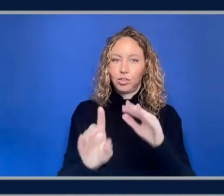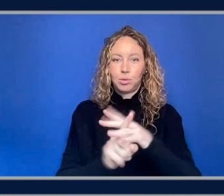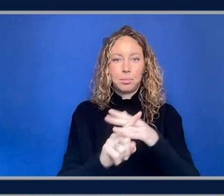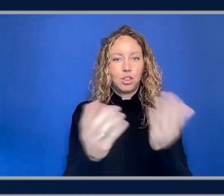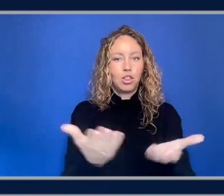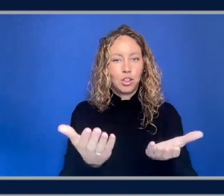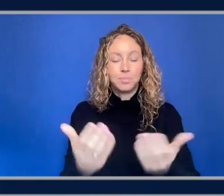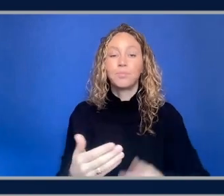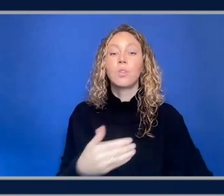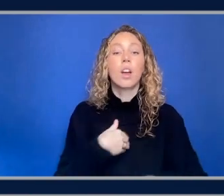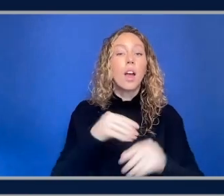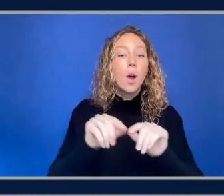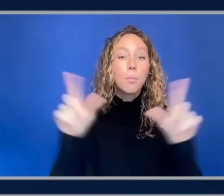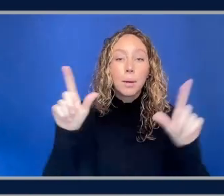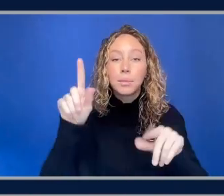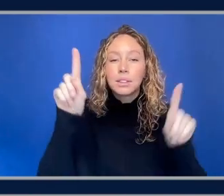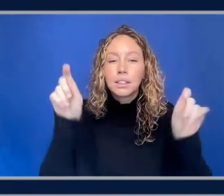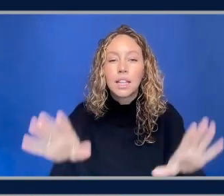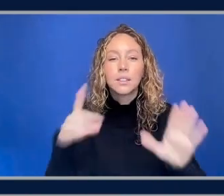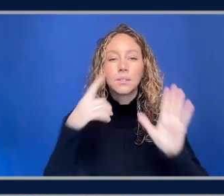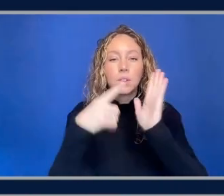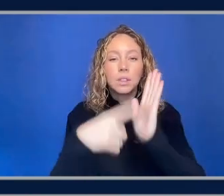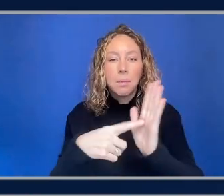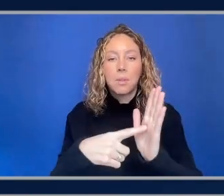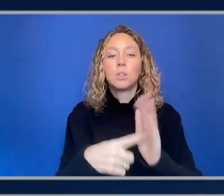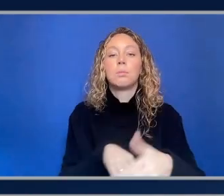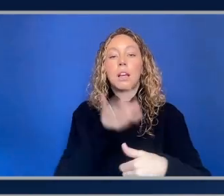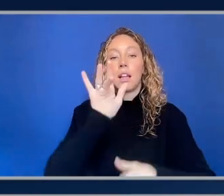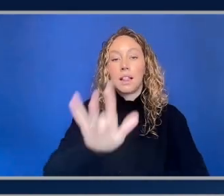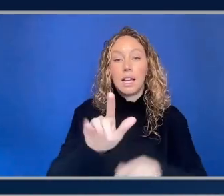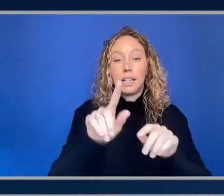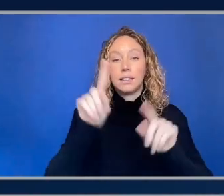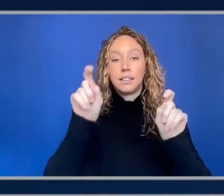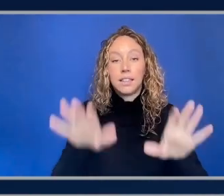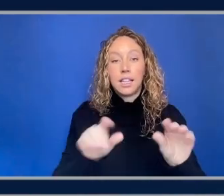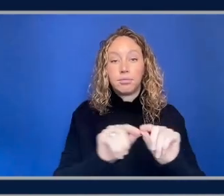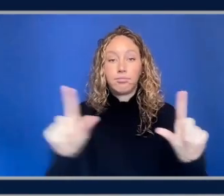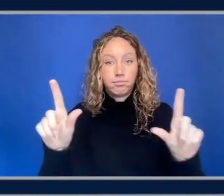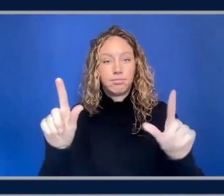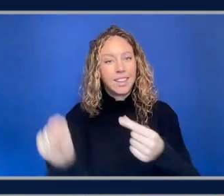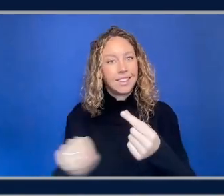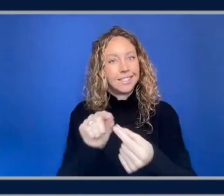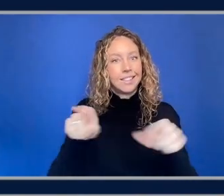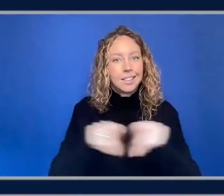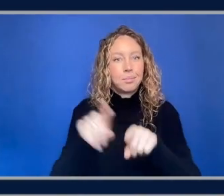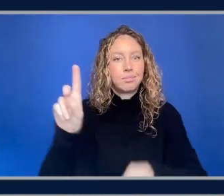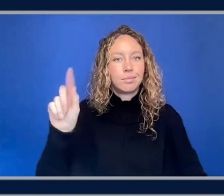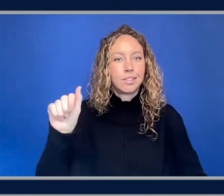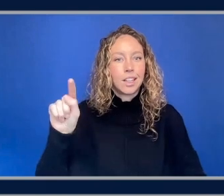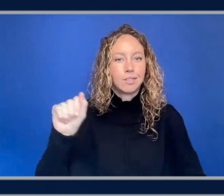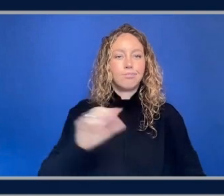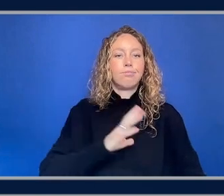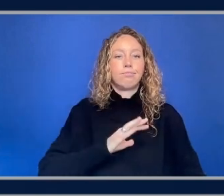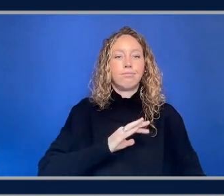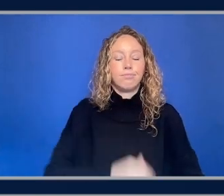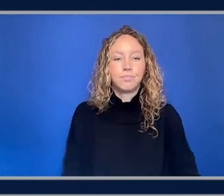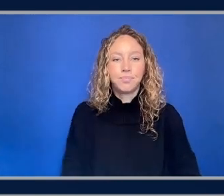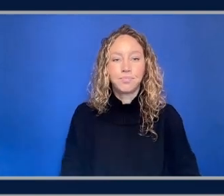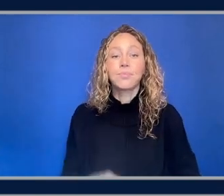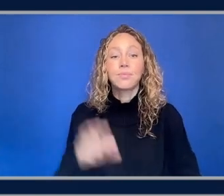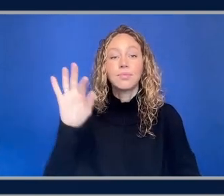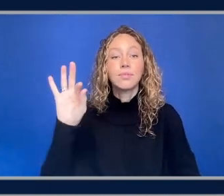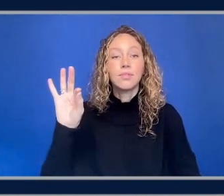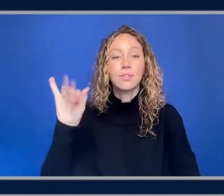open up test and open up test this is just the exact same data okay so you basically what's going on here is now people who are